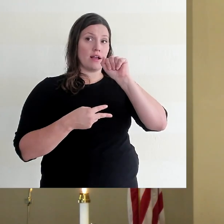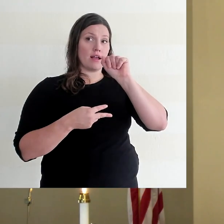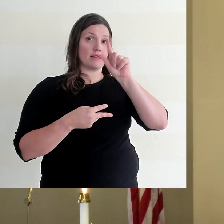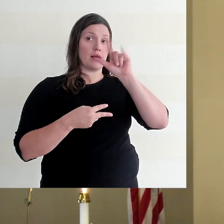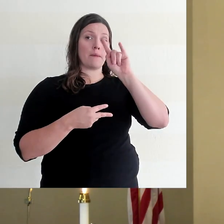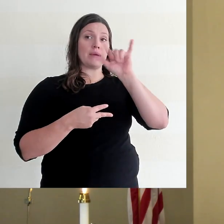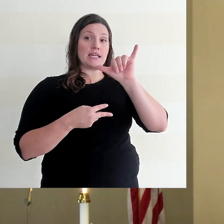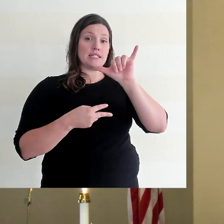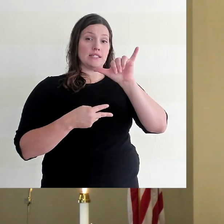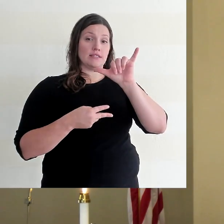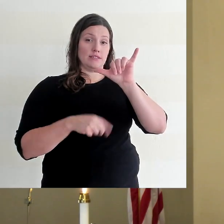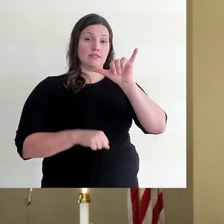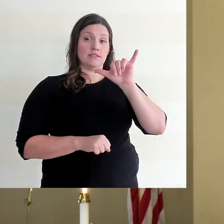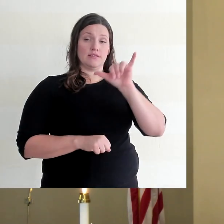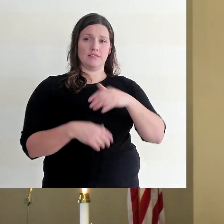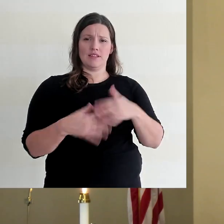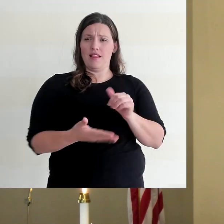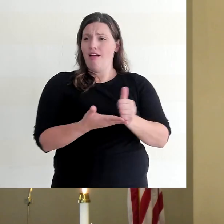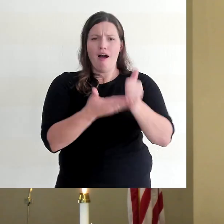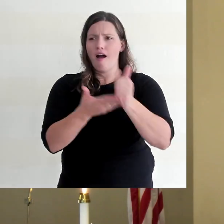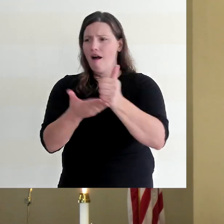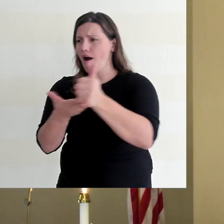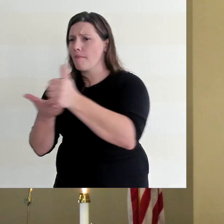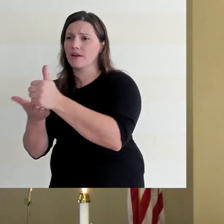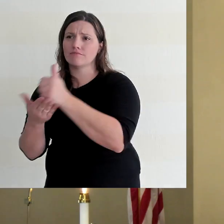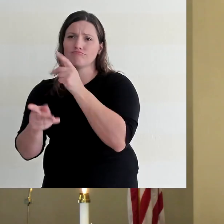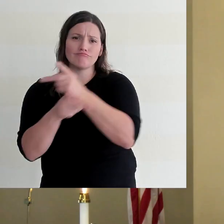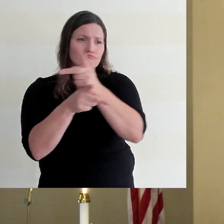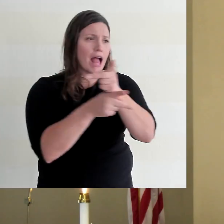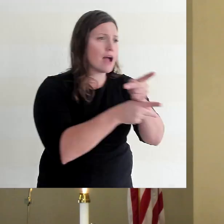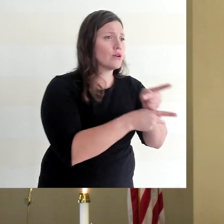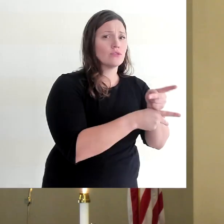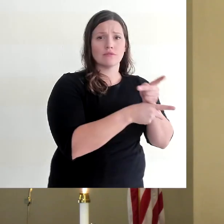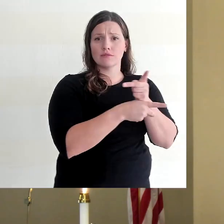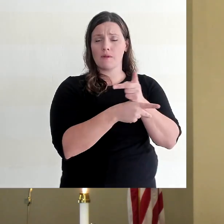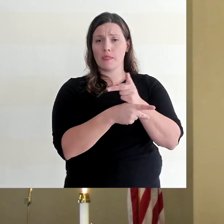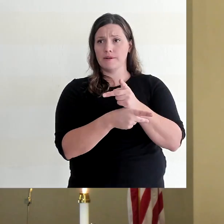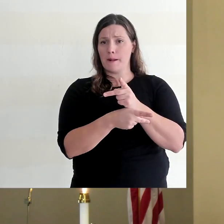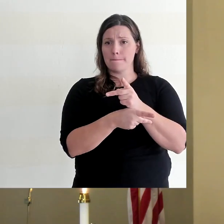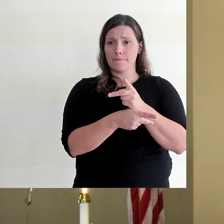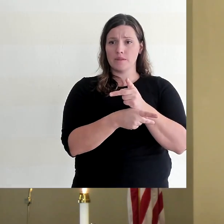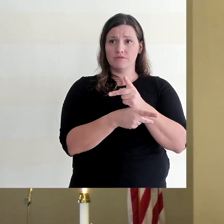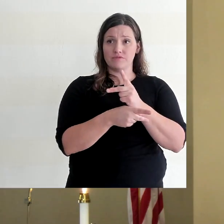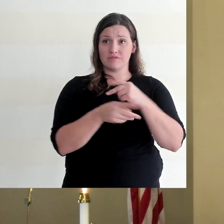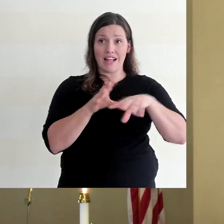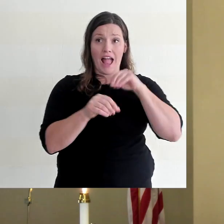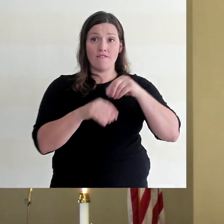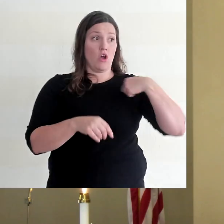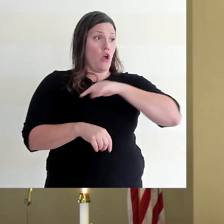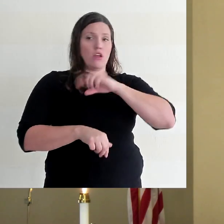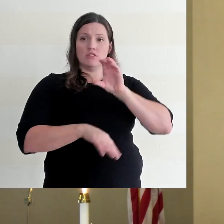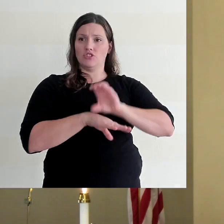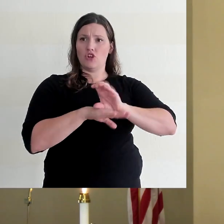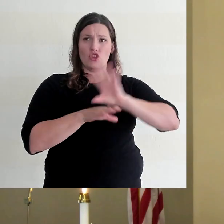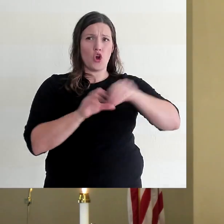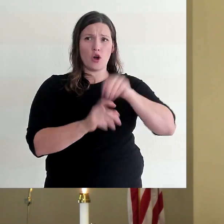that our love and our care extends even beyond our own congregation, even to people that we do not